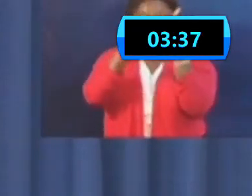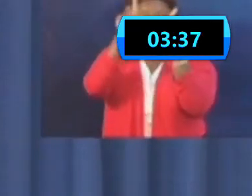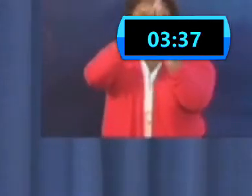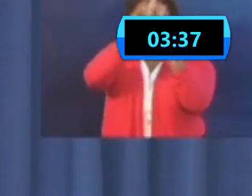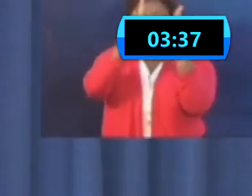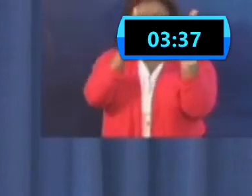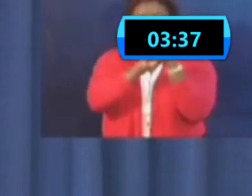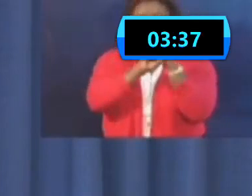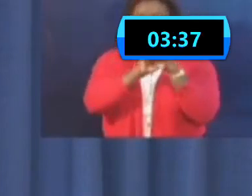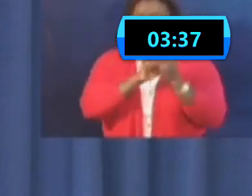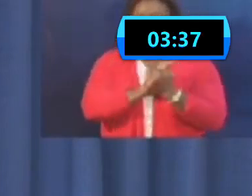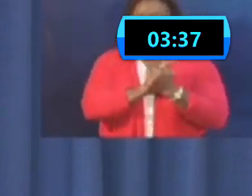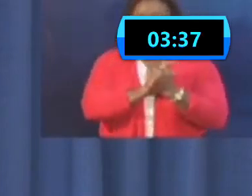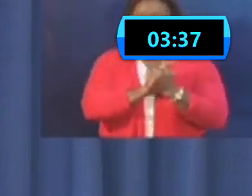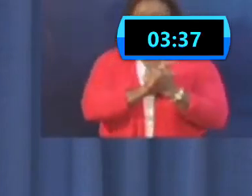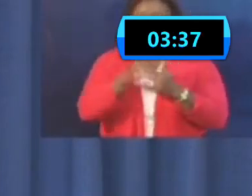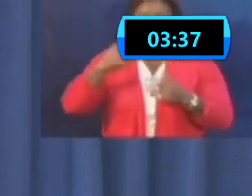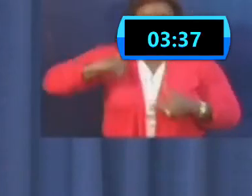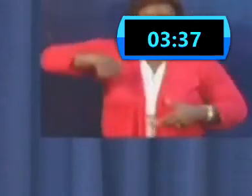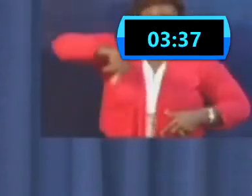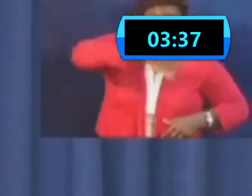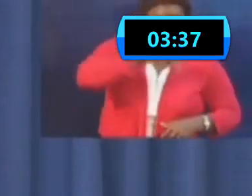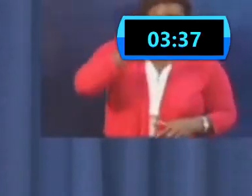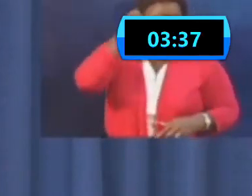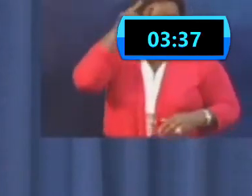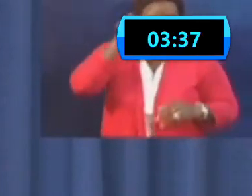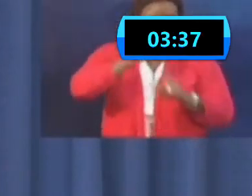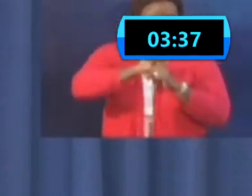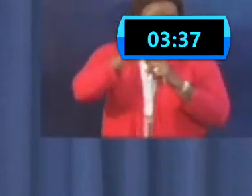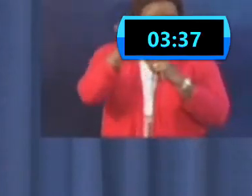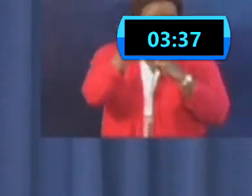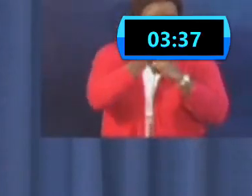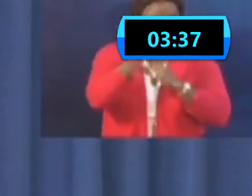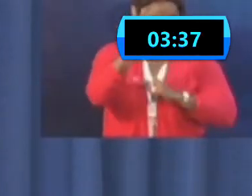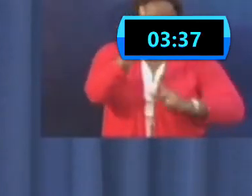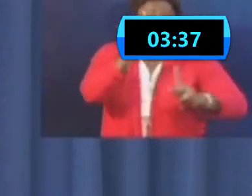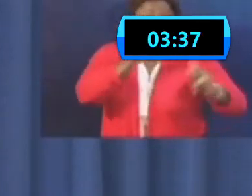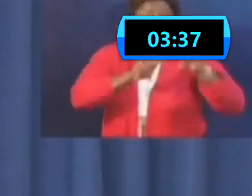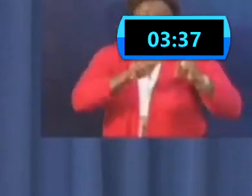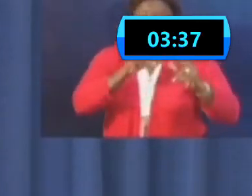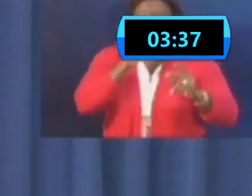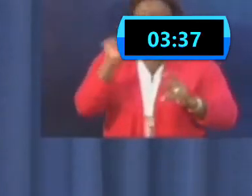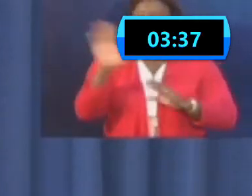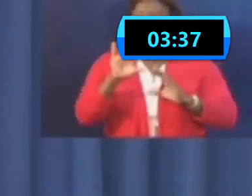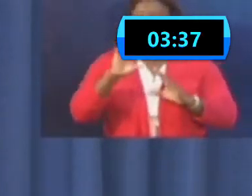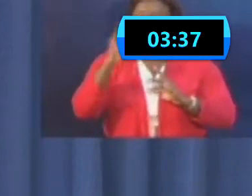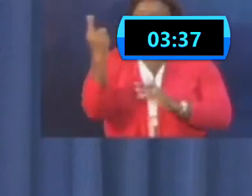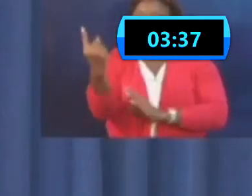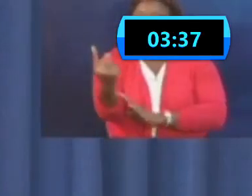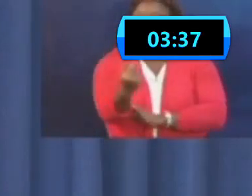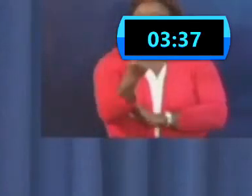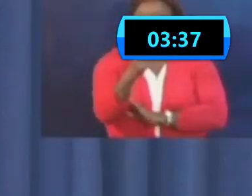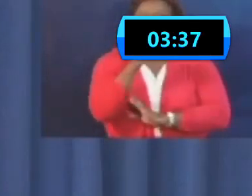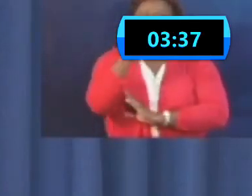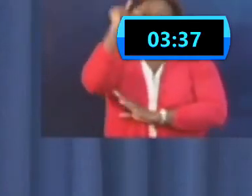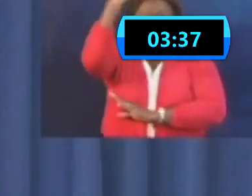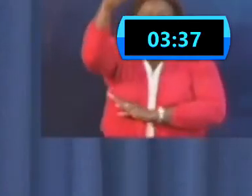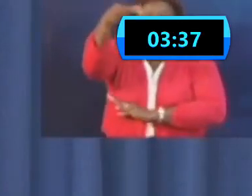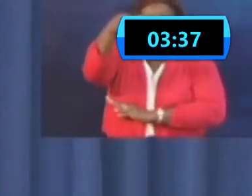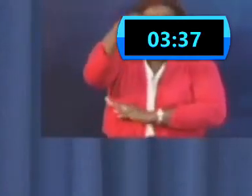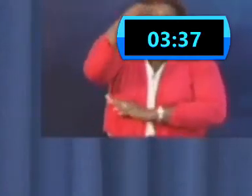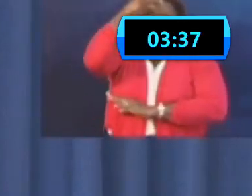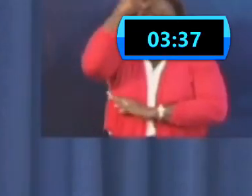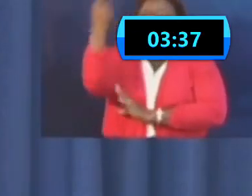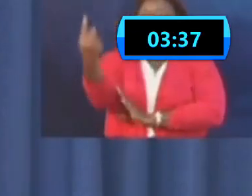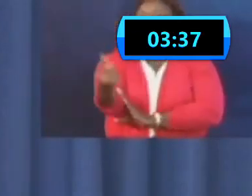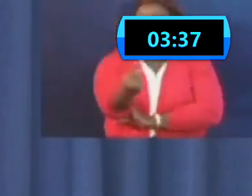way that we understand our society and we simply cannot do this alone. It's not a governmental thing. That's the point I'm